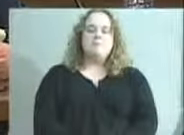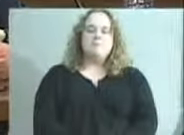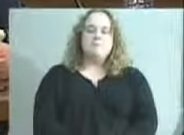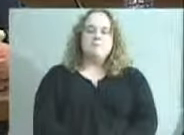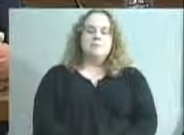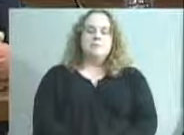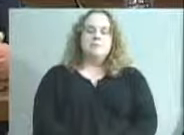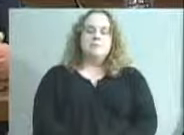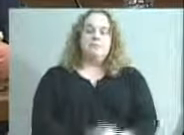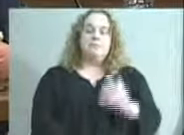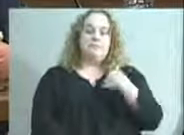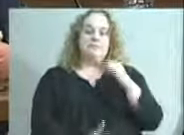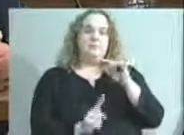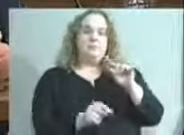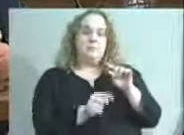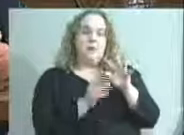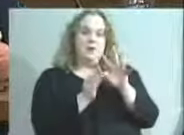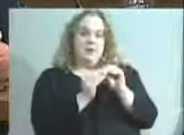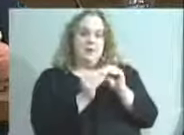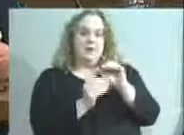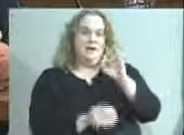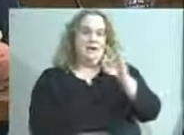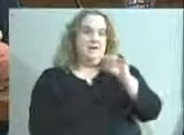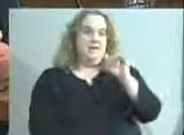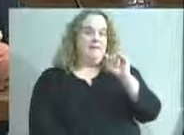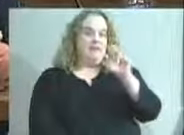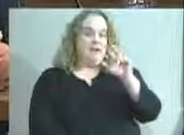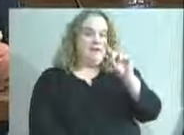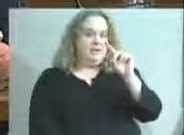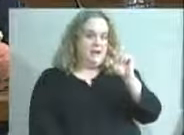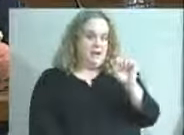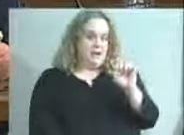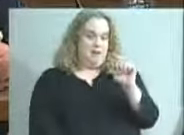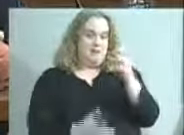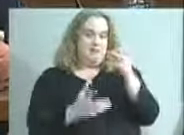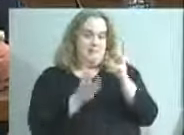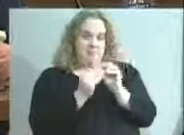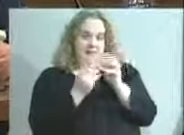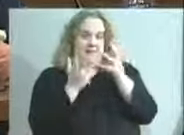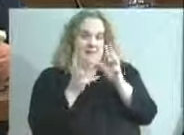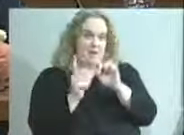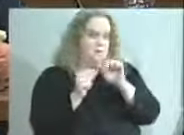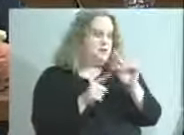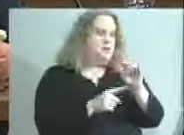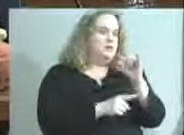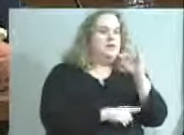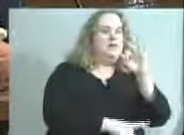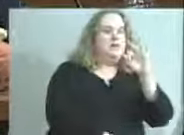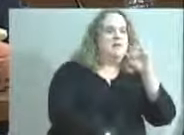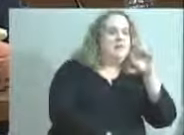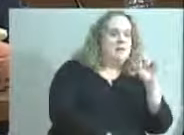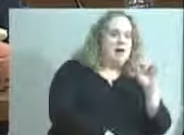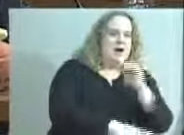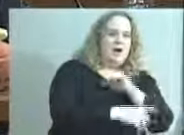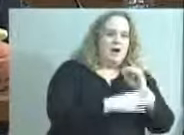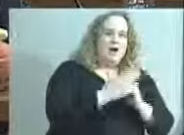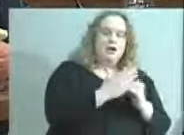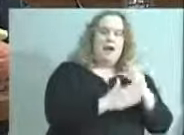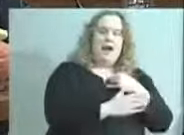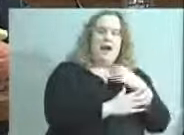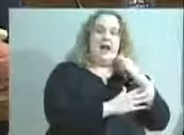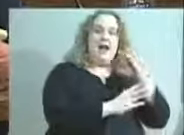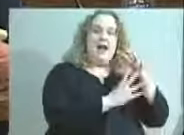I attended a meeting at Fairdale, but after the meeting, I went over to the Fine Arts Room where we had an African dance troupe